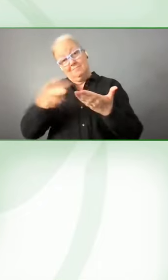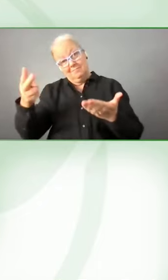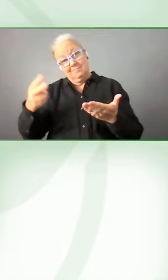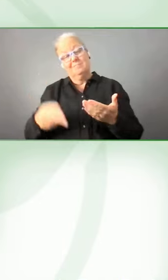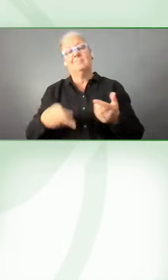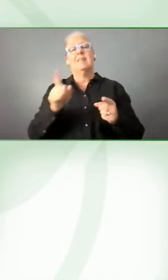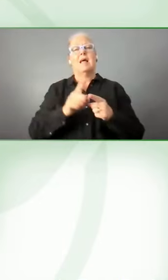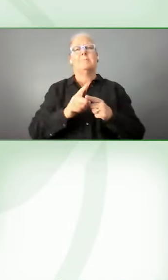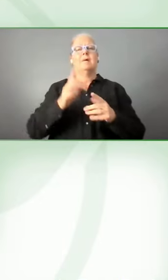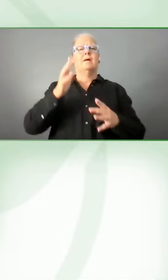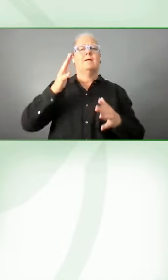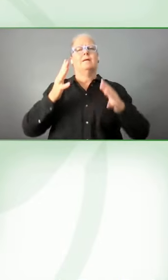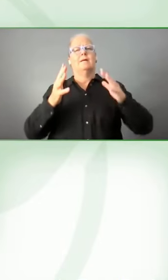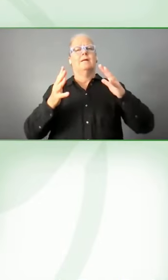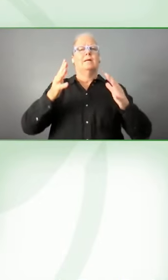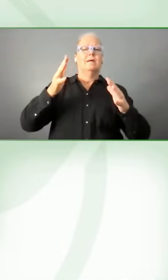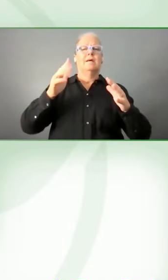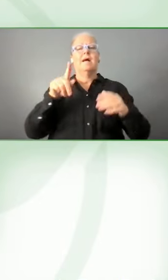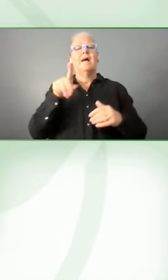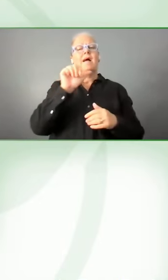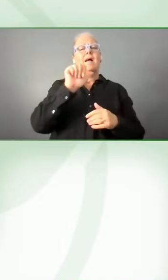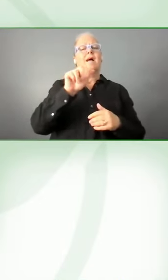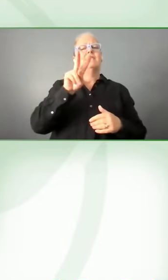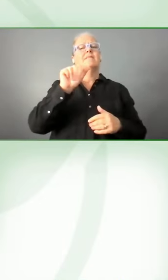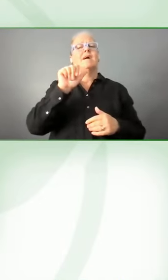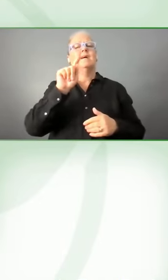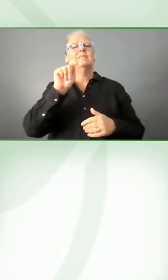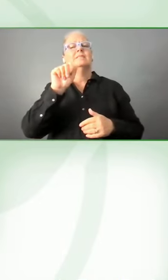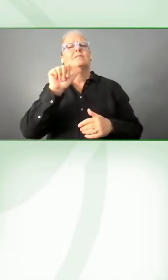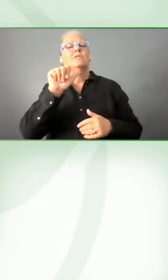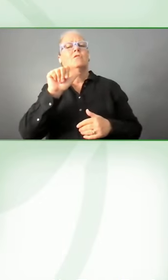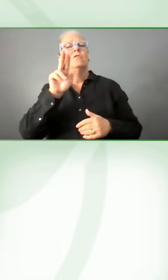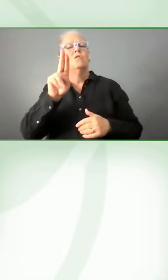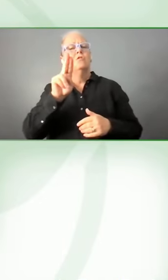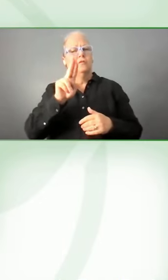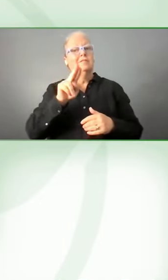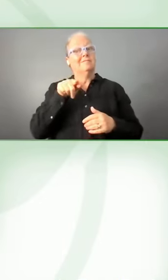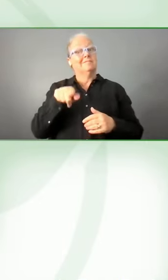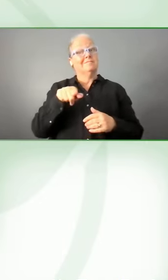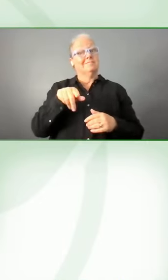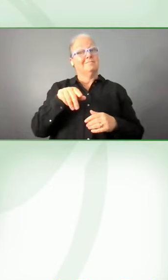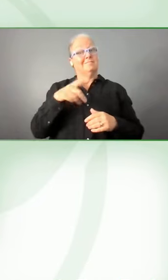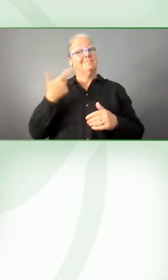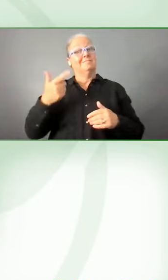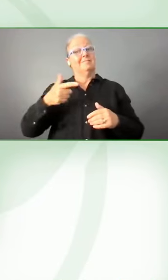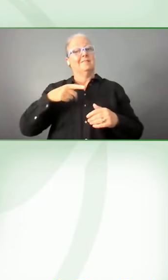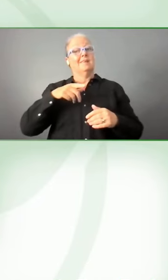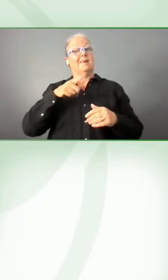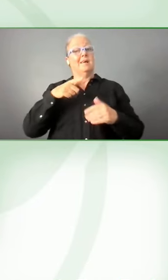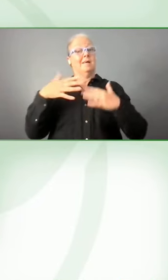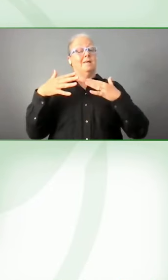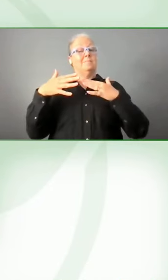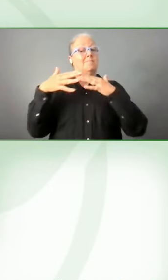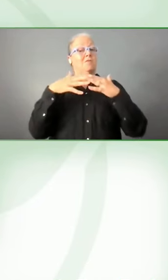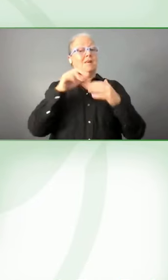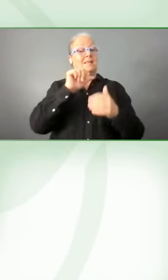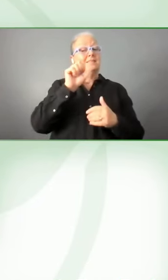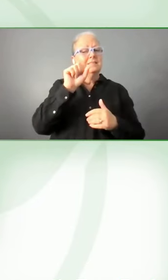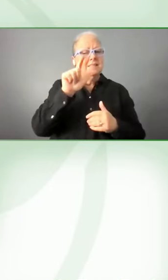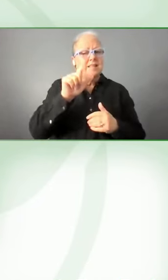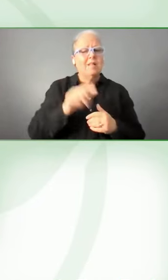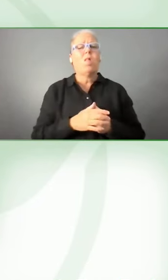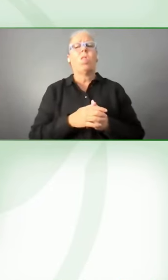there's a lot of research that is showing that we're not sure exactly where AI is going because there's some